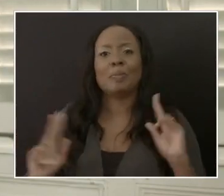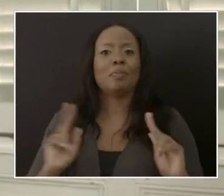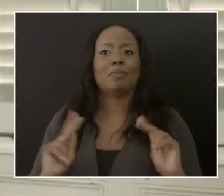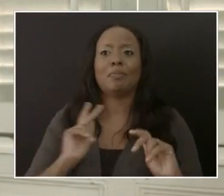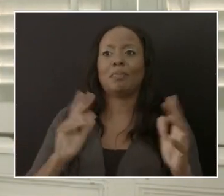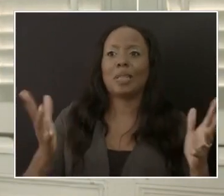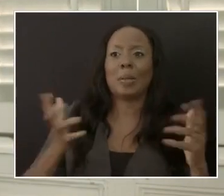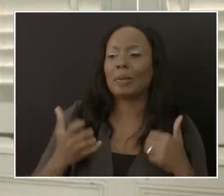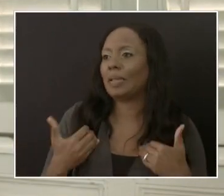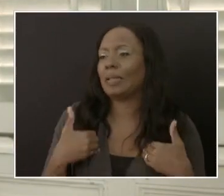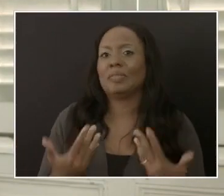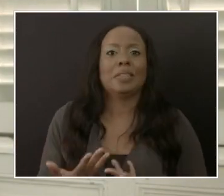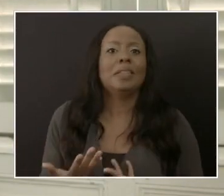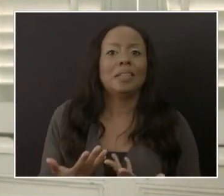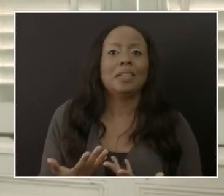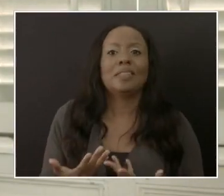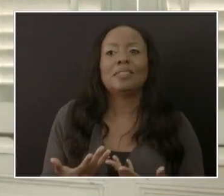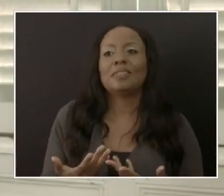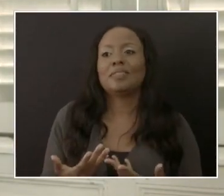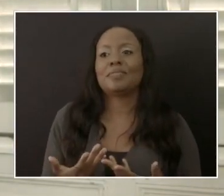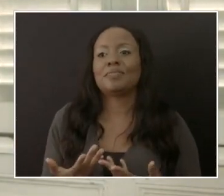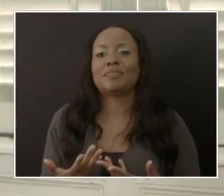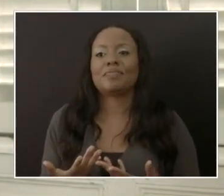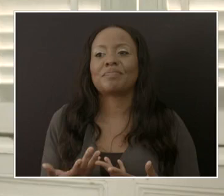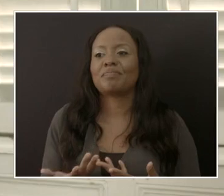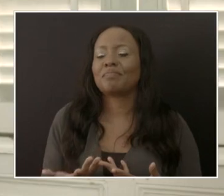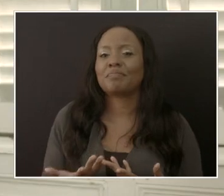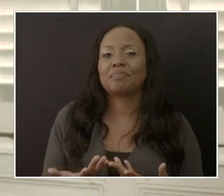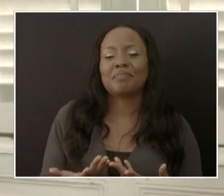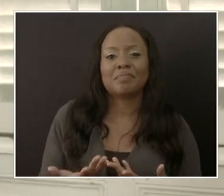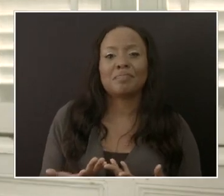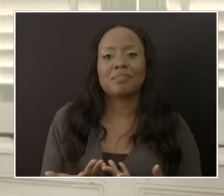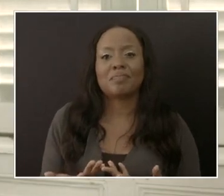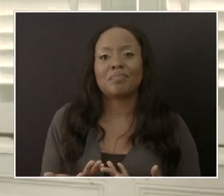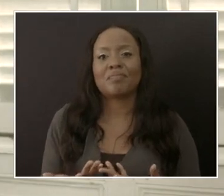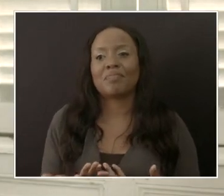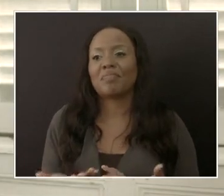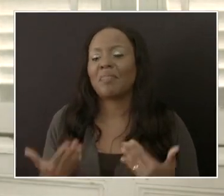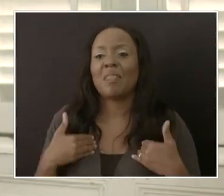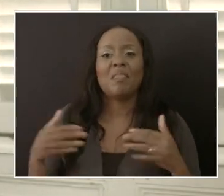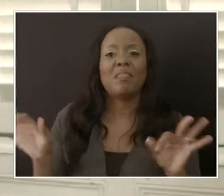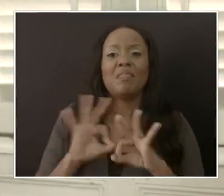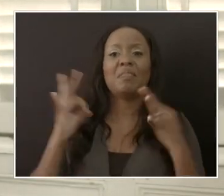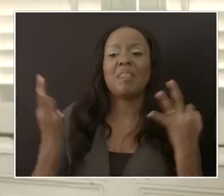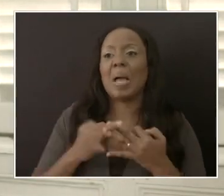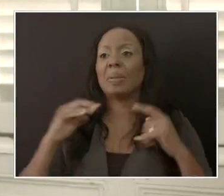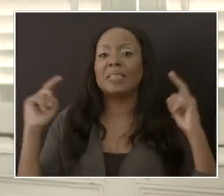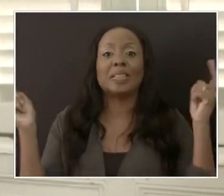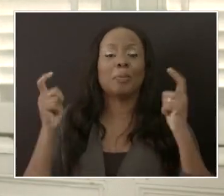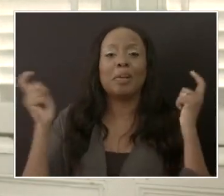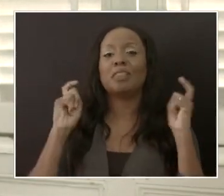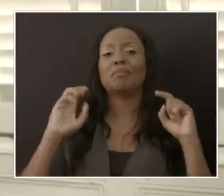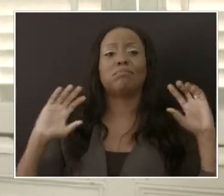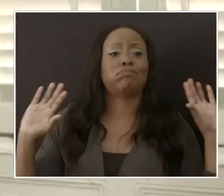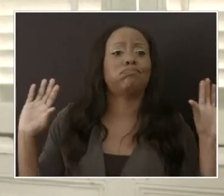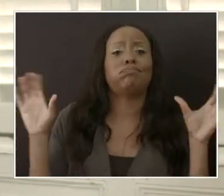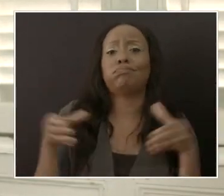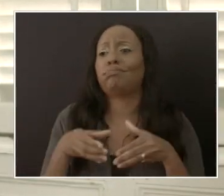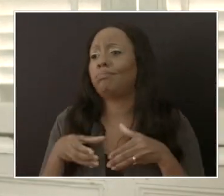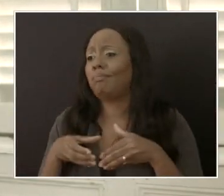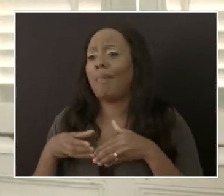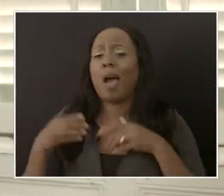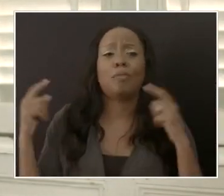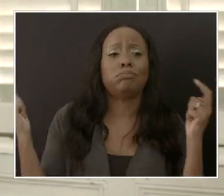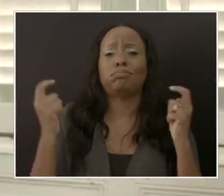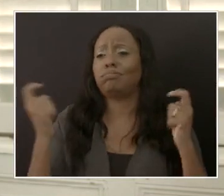have to, as normal, have their family celebrations and come together and so on. At this